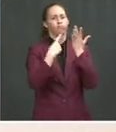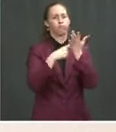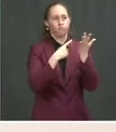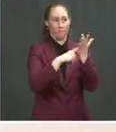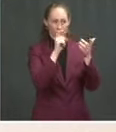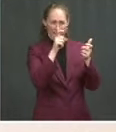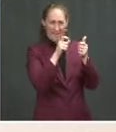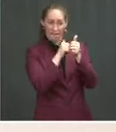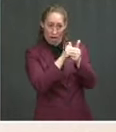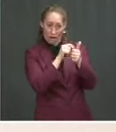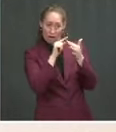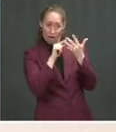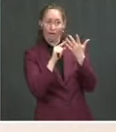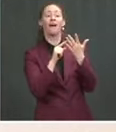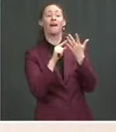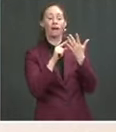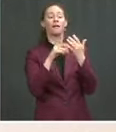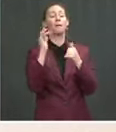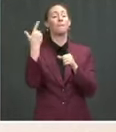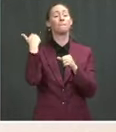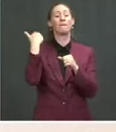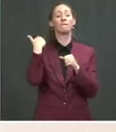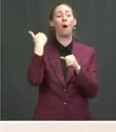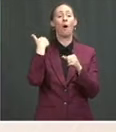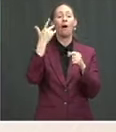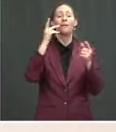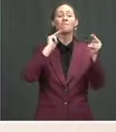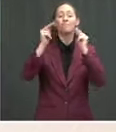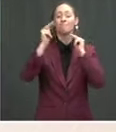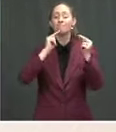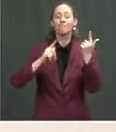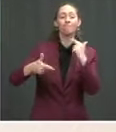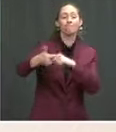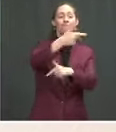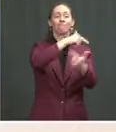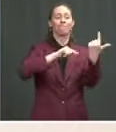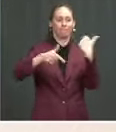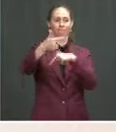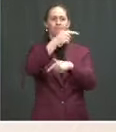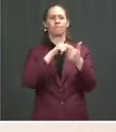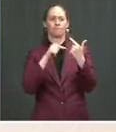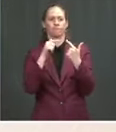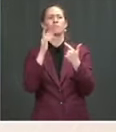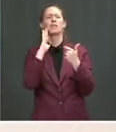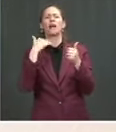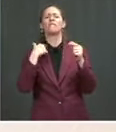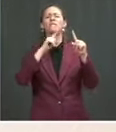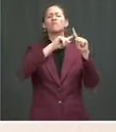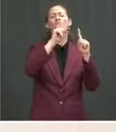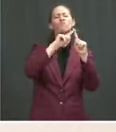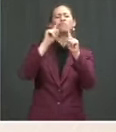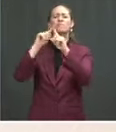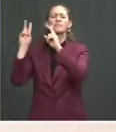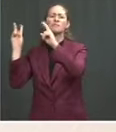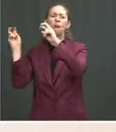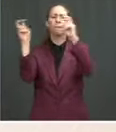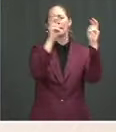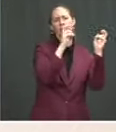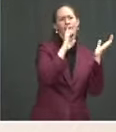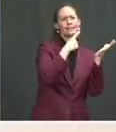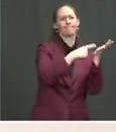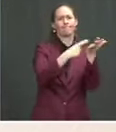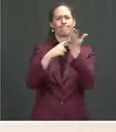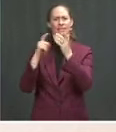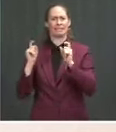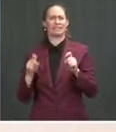of these negotiations, that there will be a range of rhetoric to address political needs at home. We understand